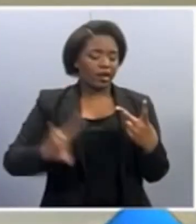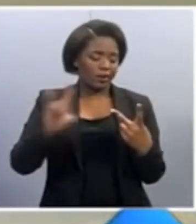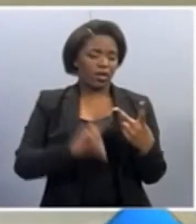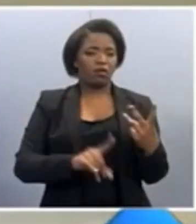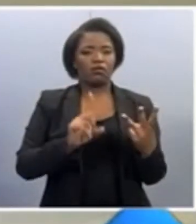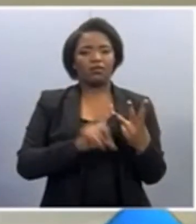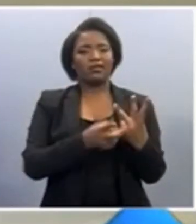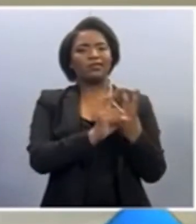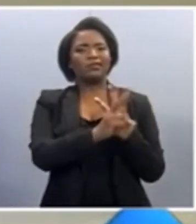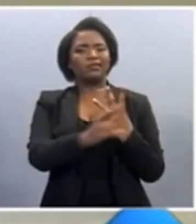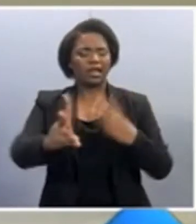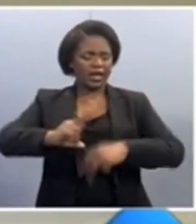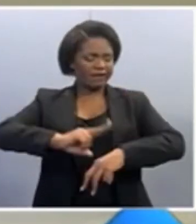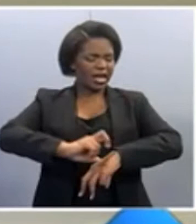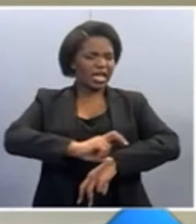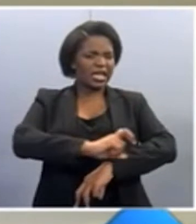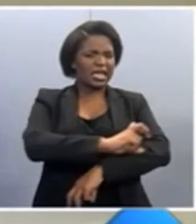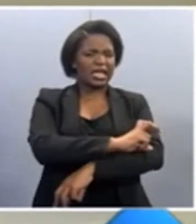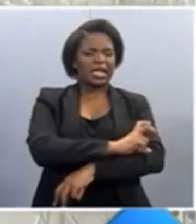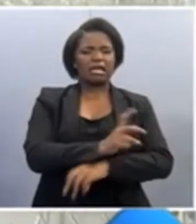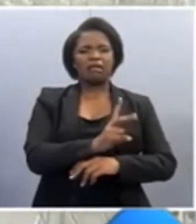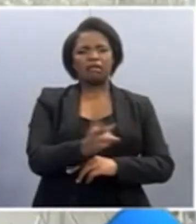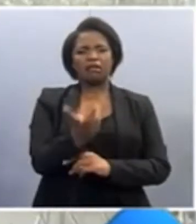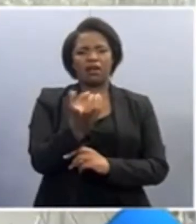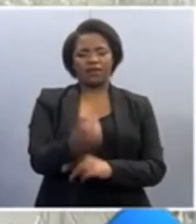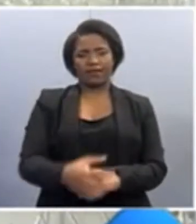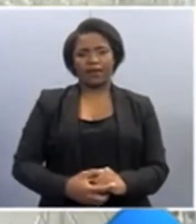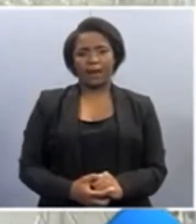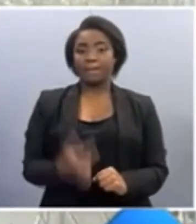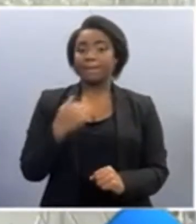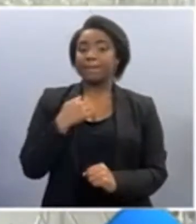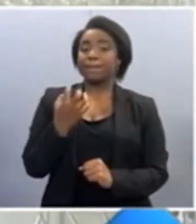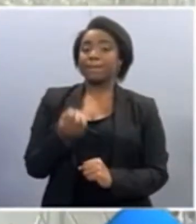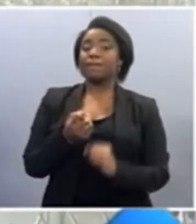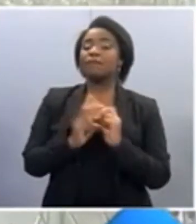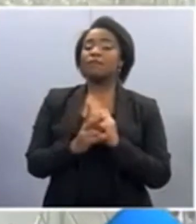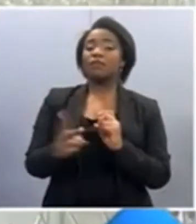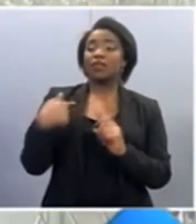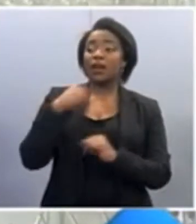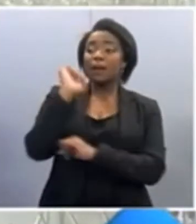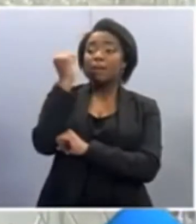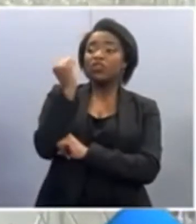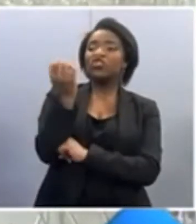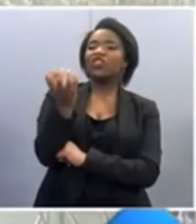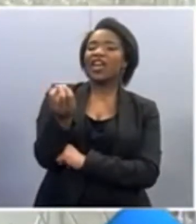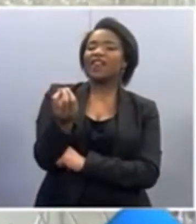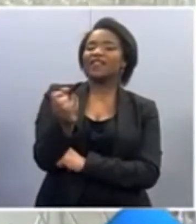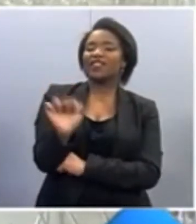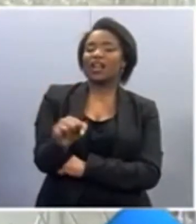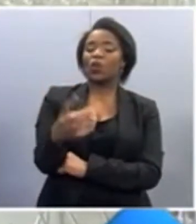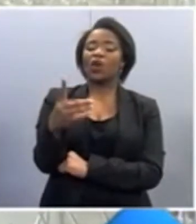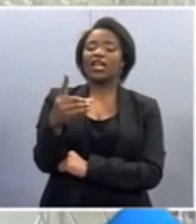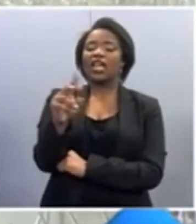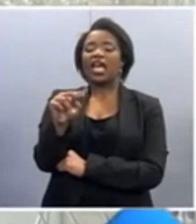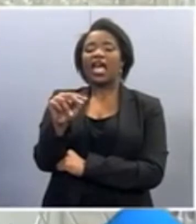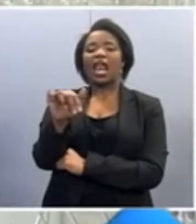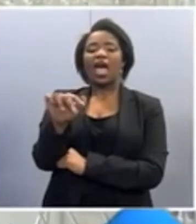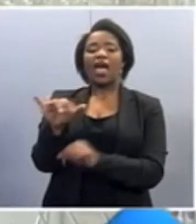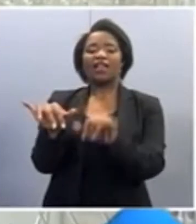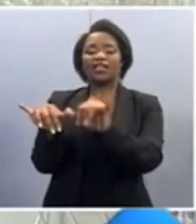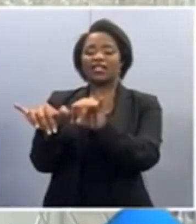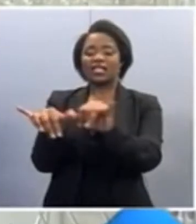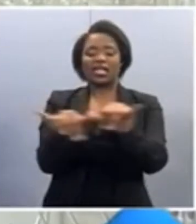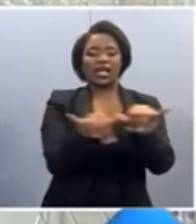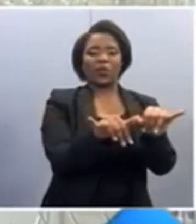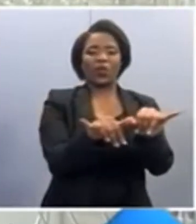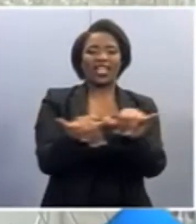as viruses and bacteria. We have a number of new machines, what we call DNA sequences, that we can go and